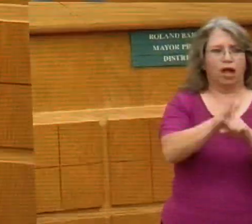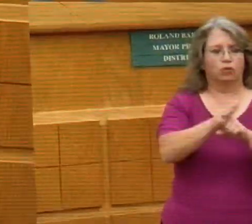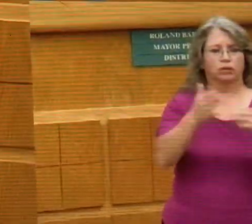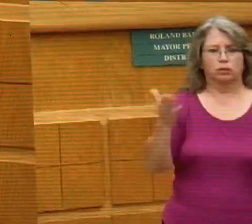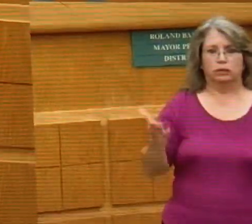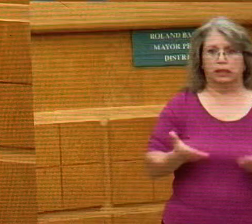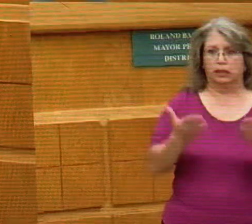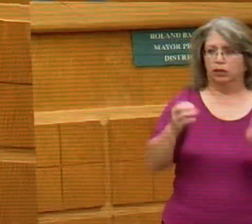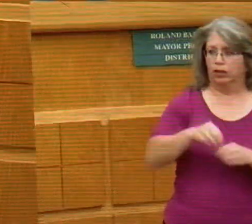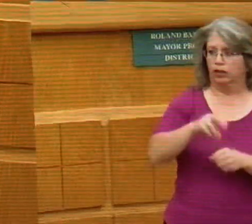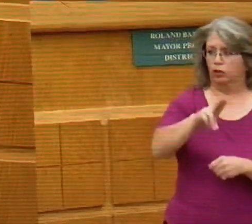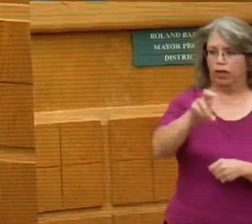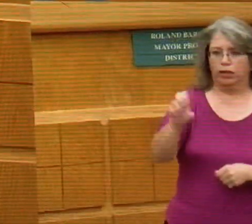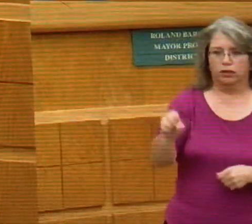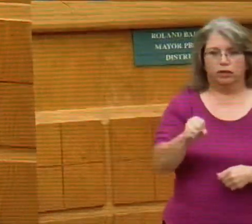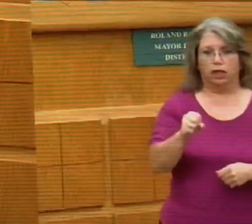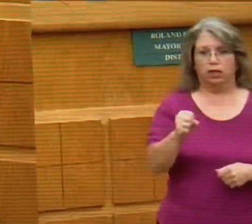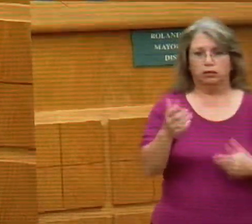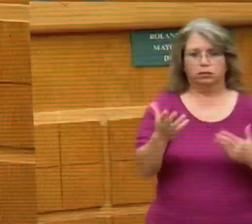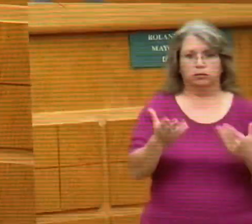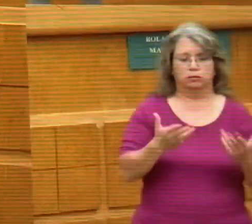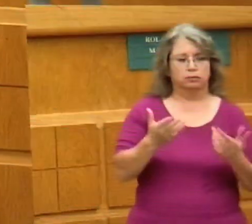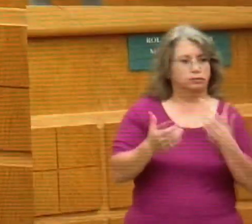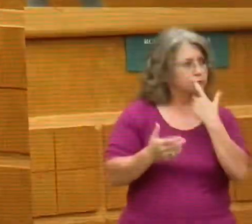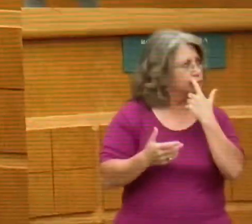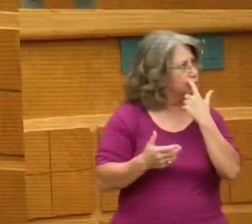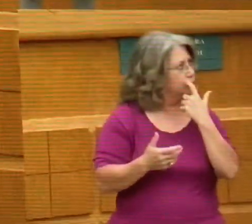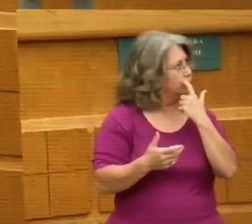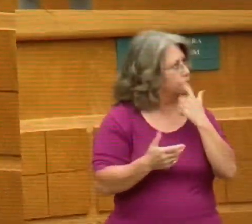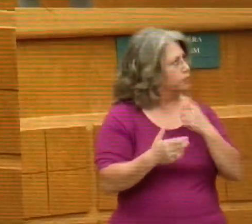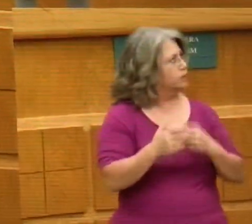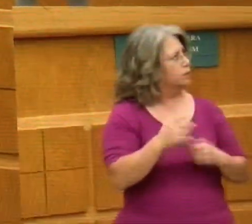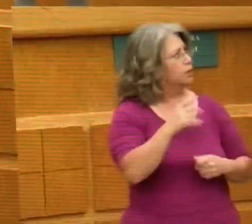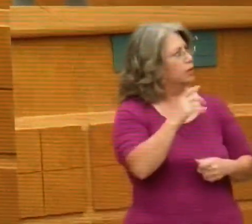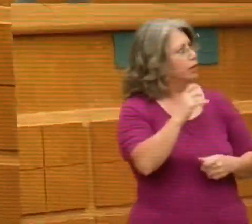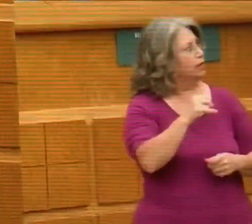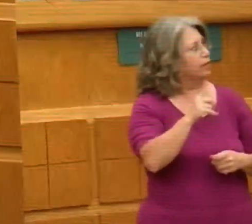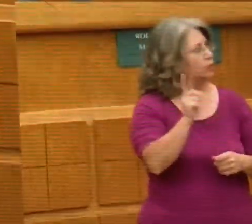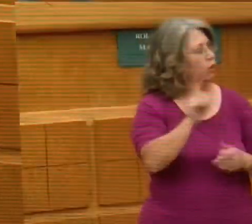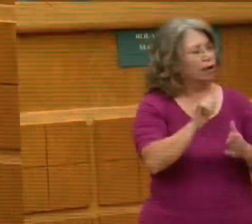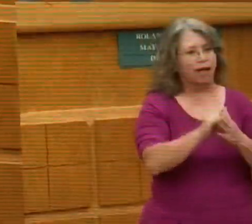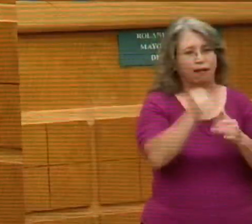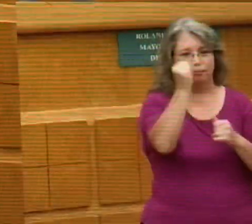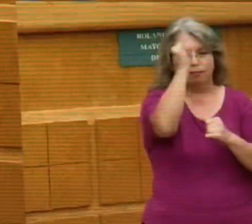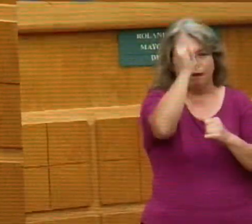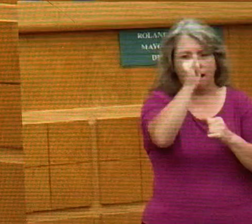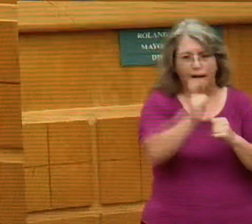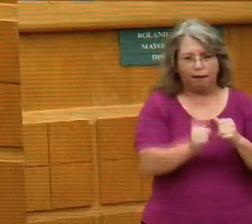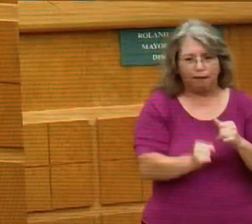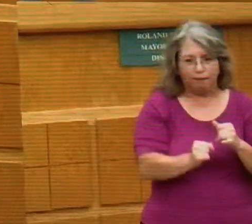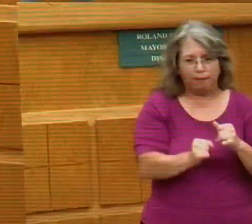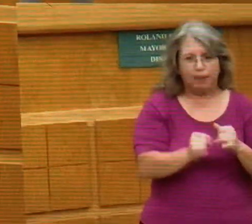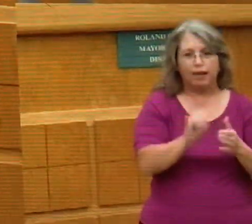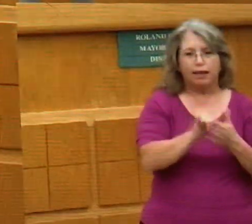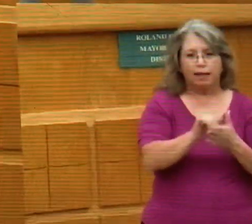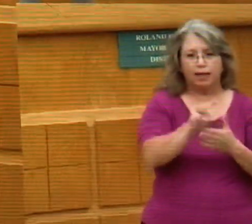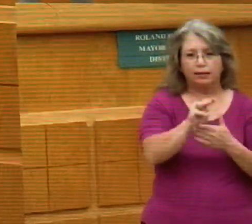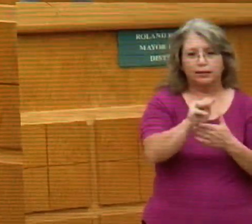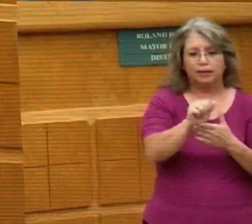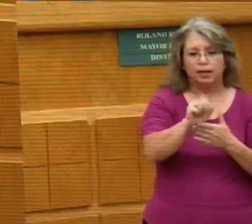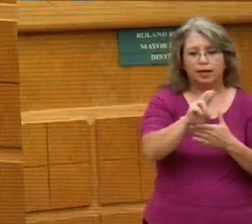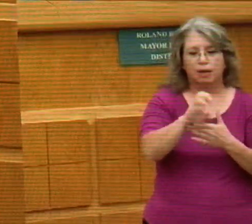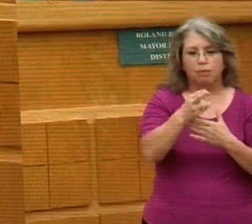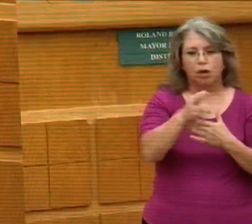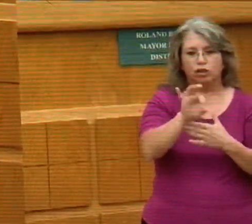to us here in the Coastal Bend. And that's what's represented by that line. That's March 9th, which was the first day of spring